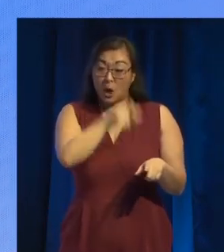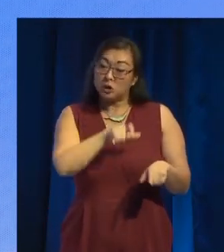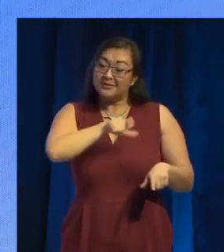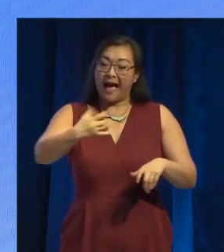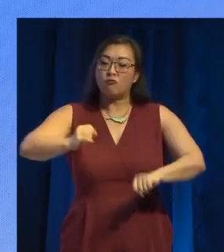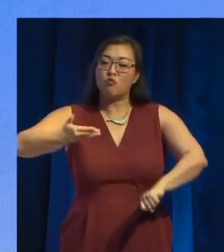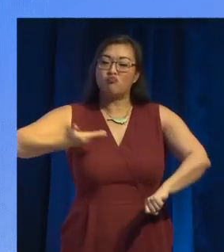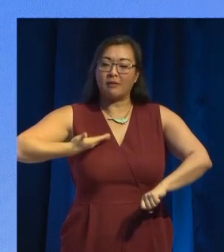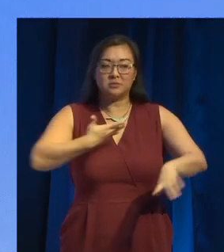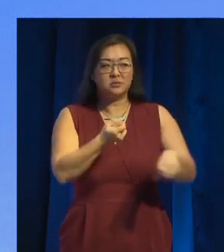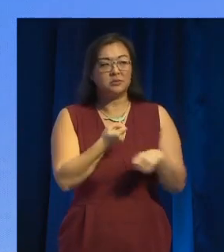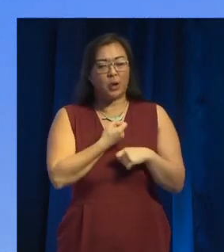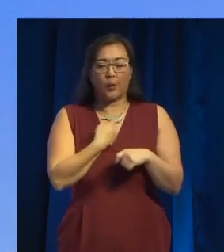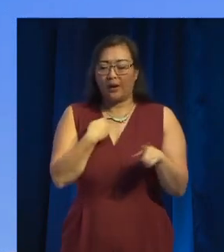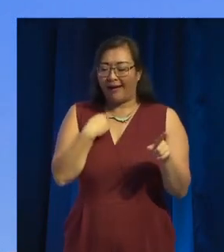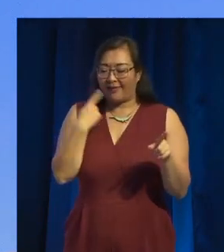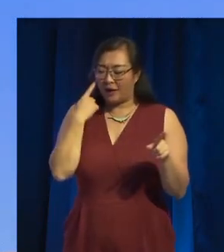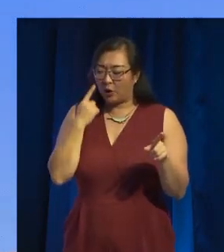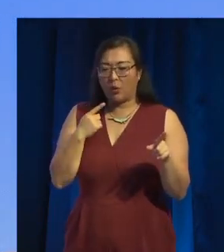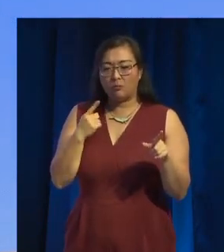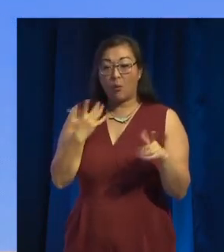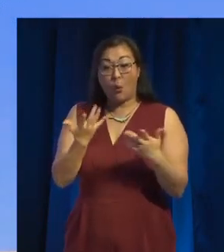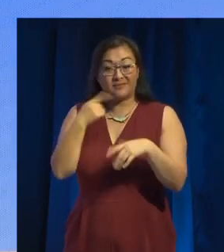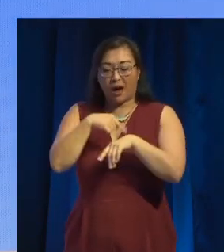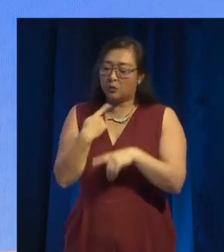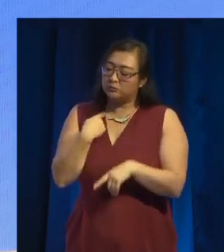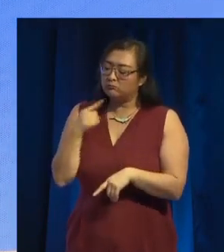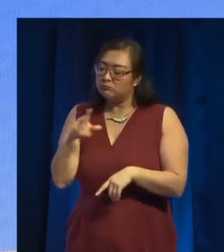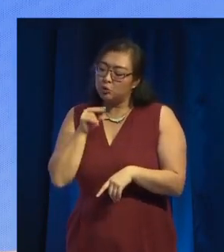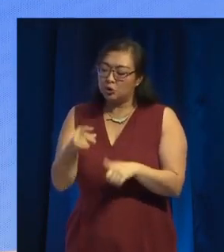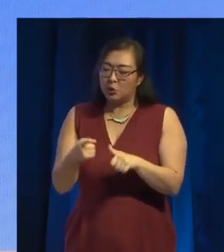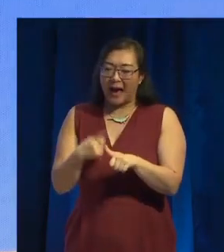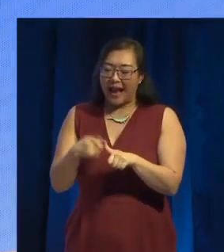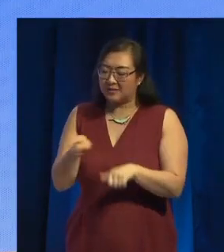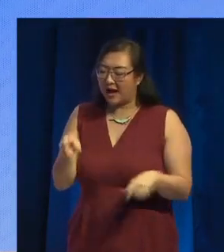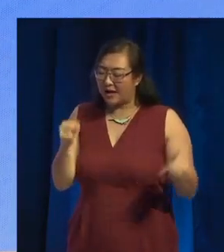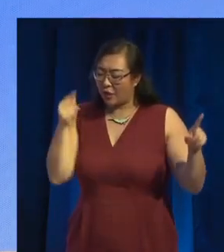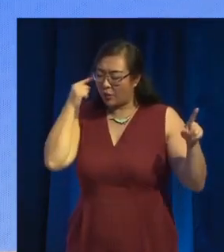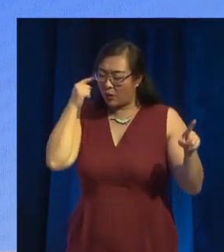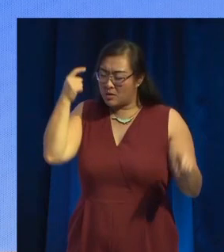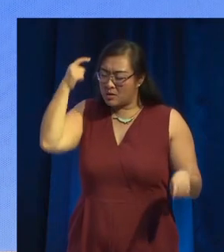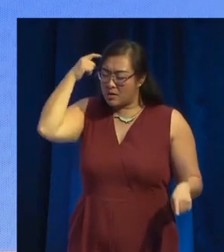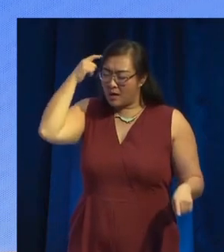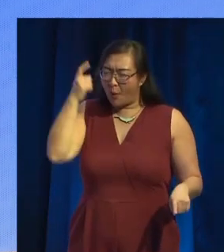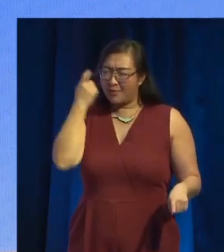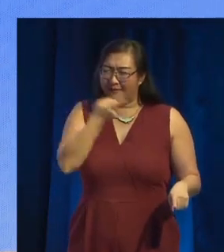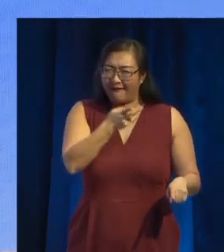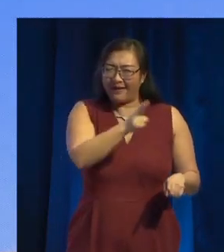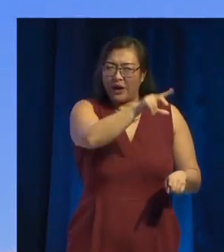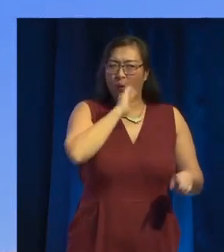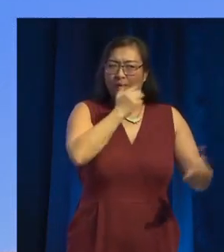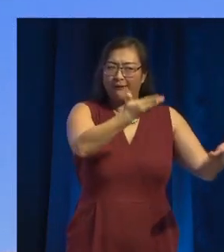playing with Alexa, seeing what it could do, and I thought, I wonder if the person with the rights would let me have the game rights to try an experiment,